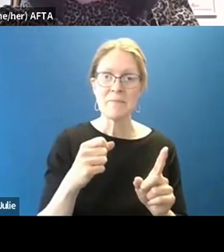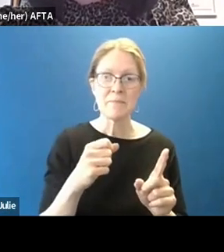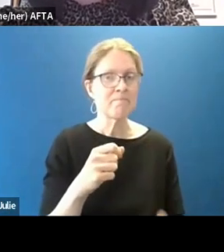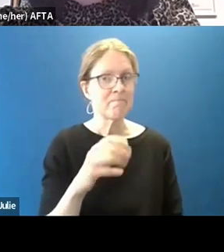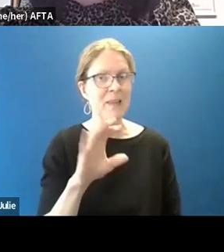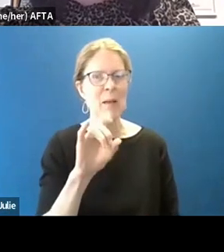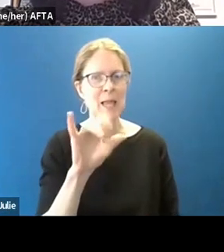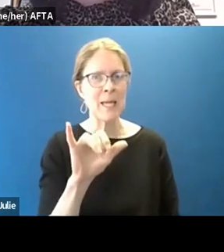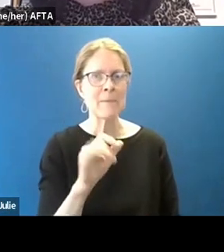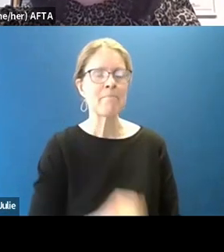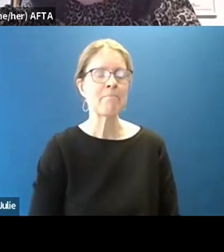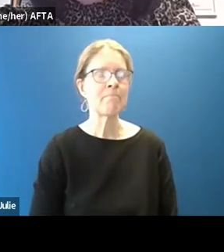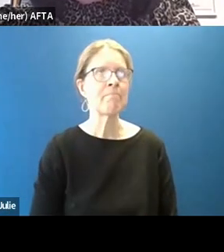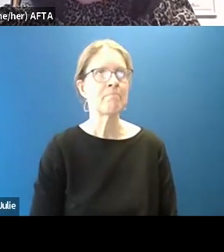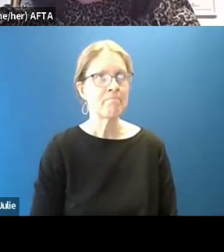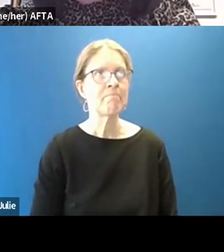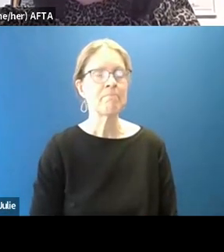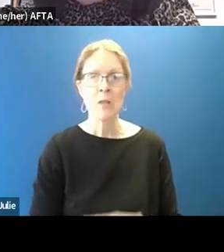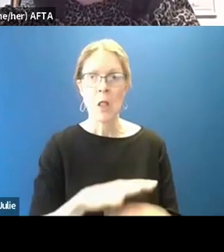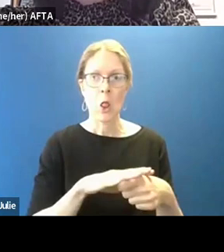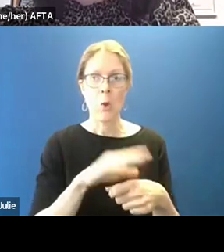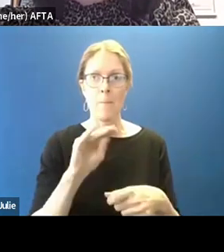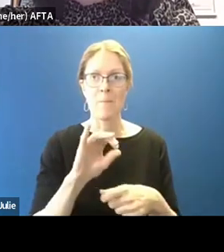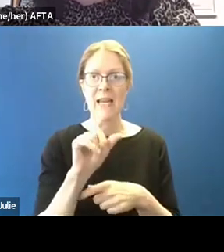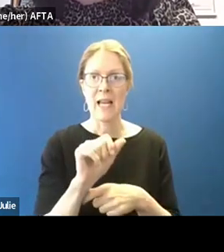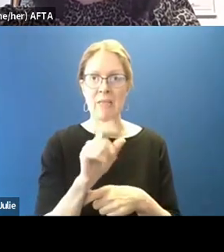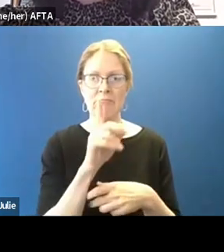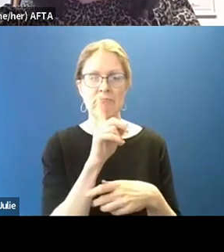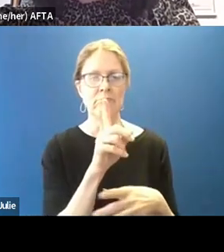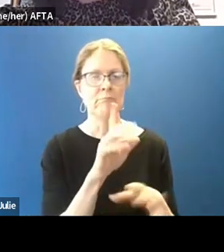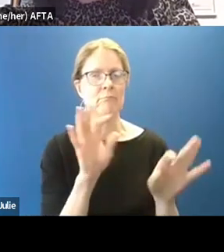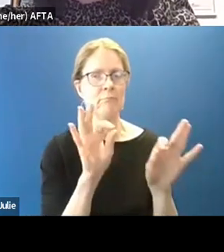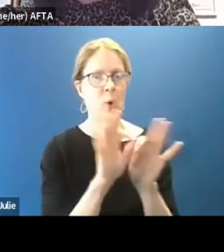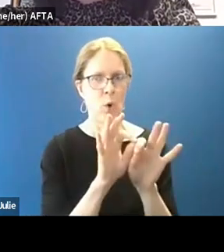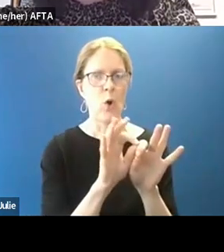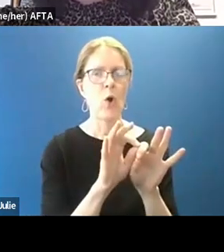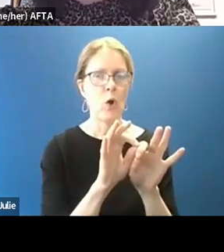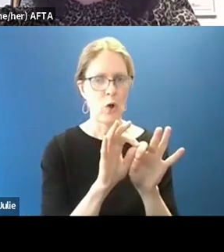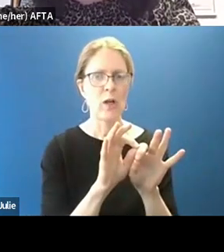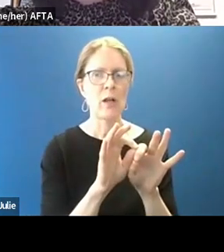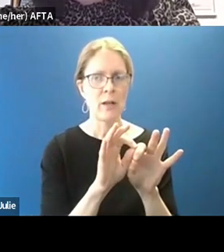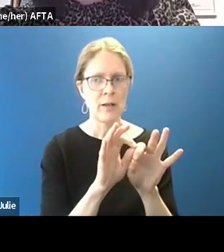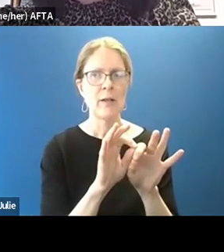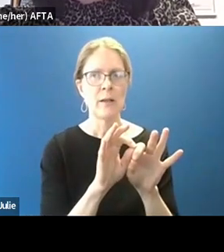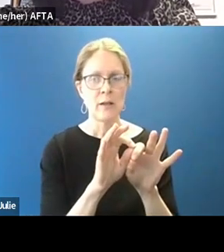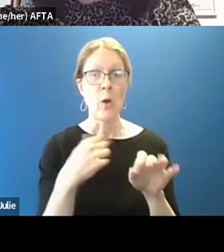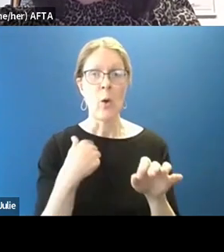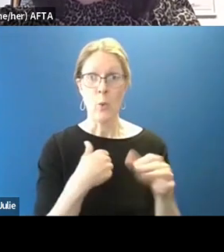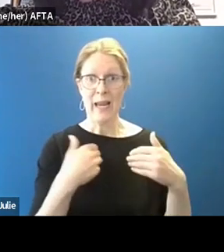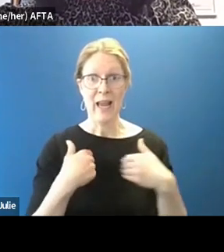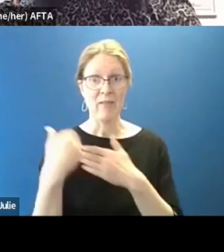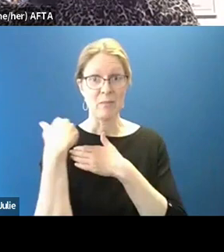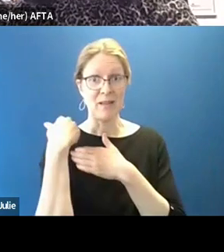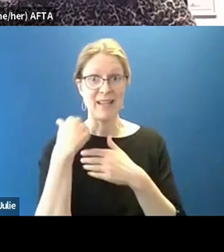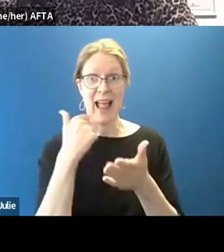right, like media, local media is so crucial. And I think we as a sector have a real responsibility to help